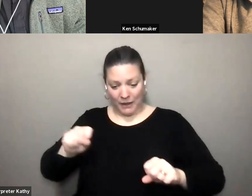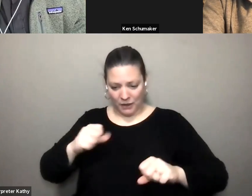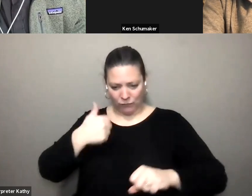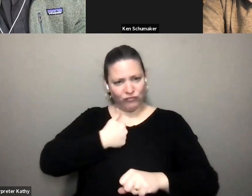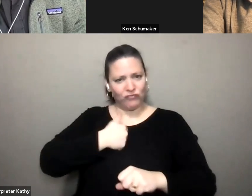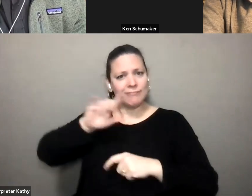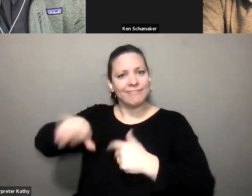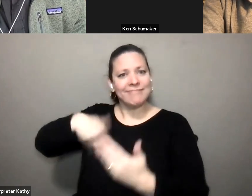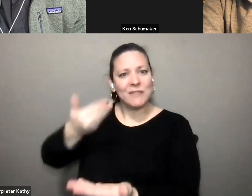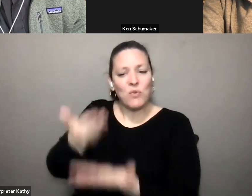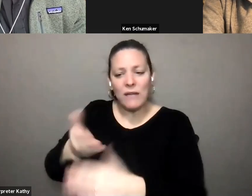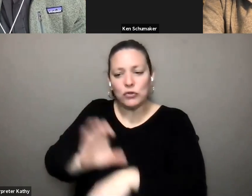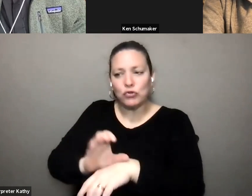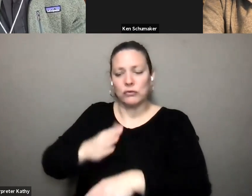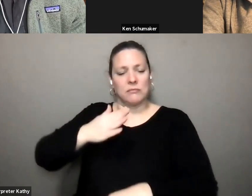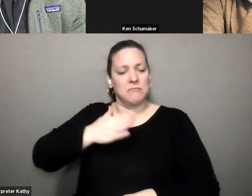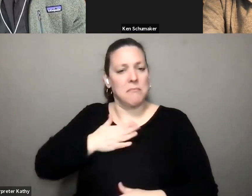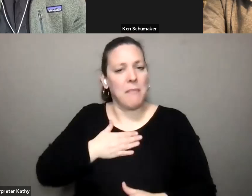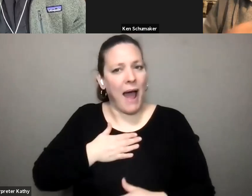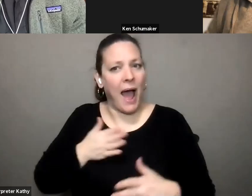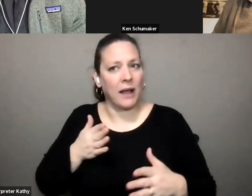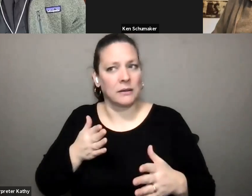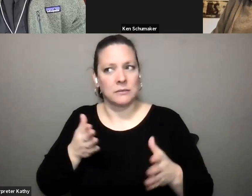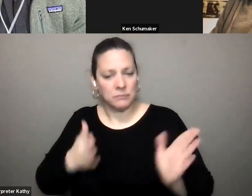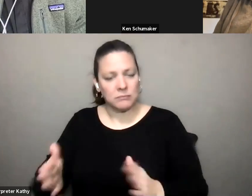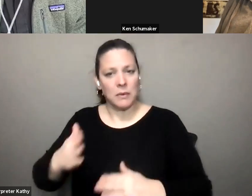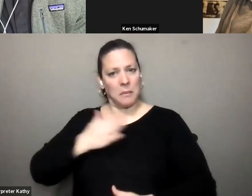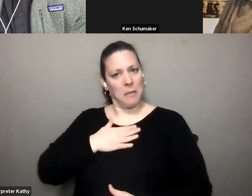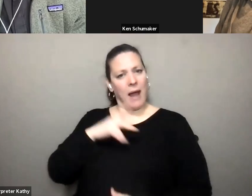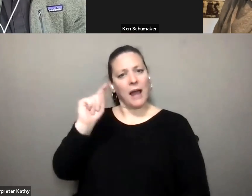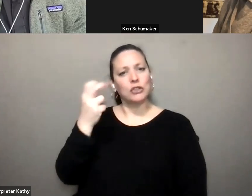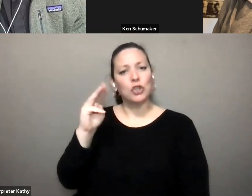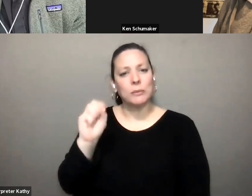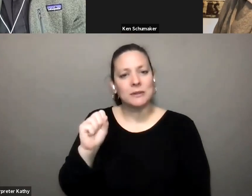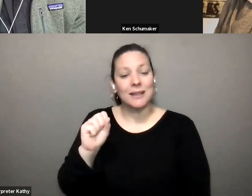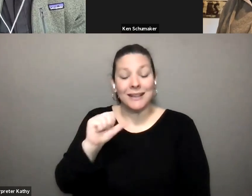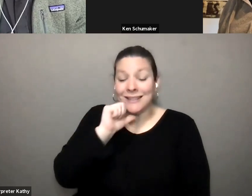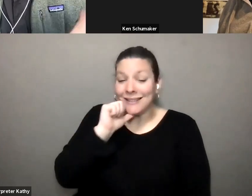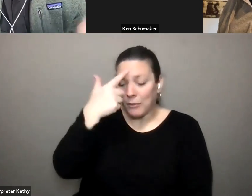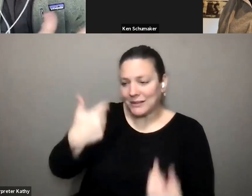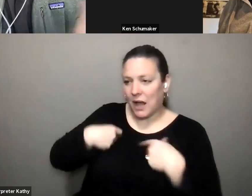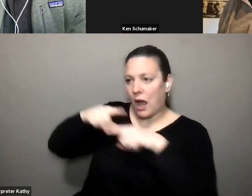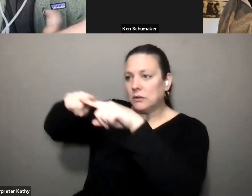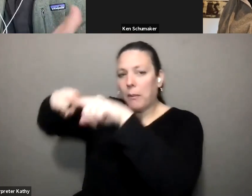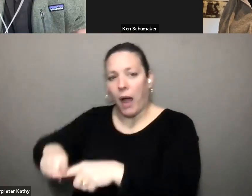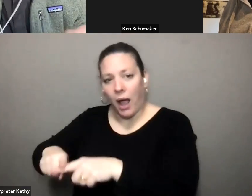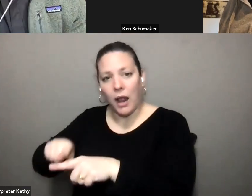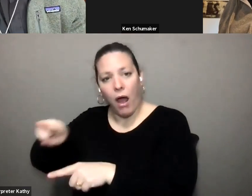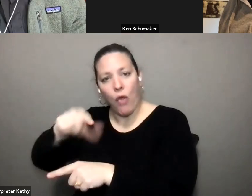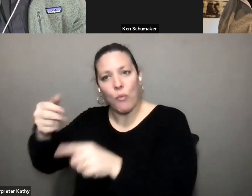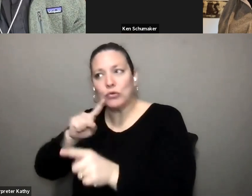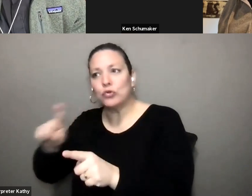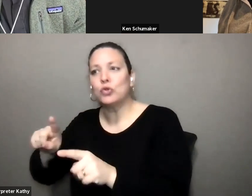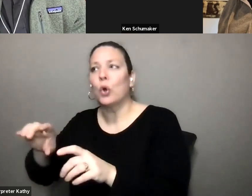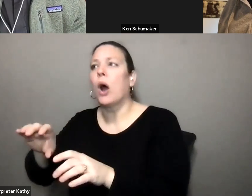on your own terms uh not because somebody else was so generous uh you know to to do